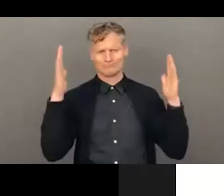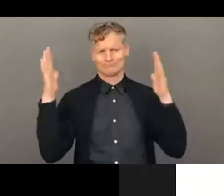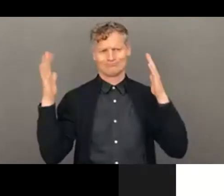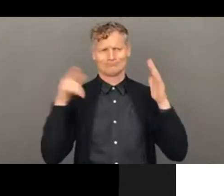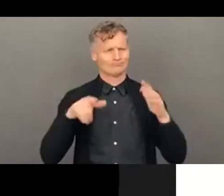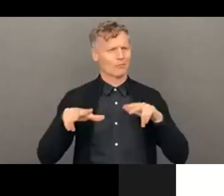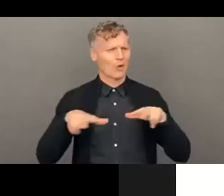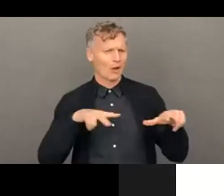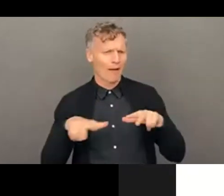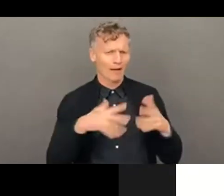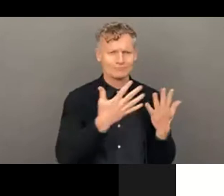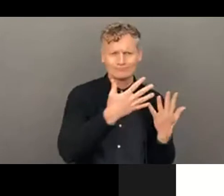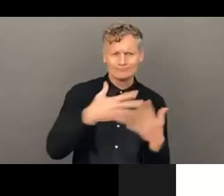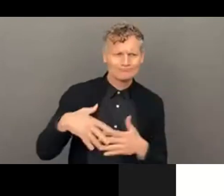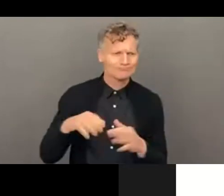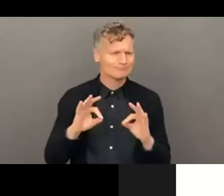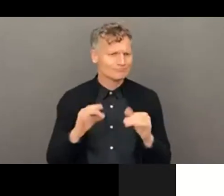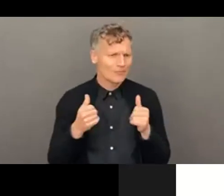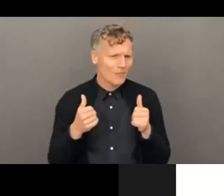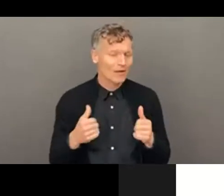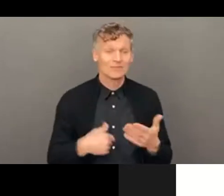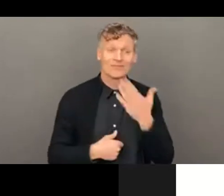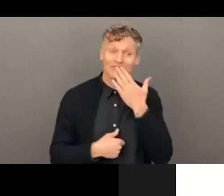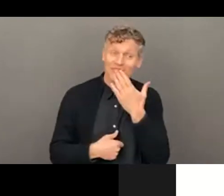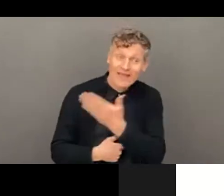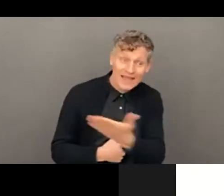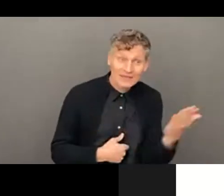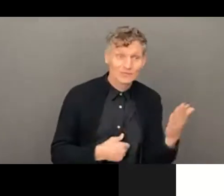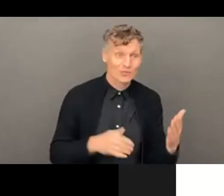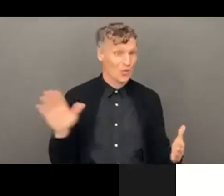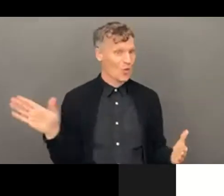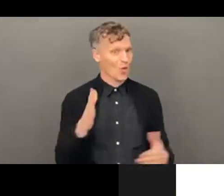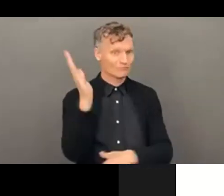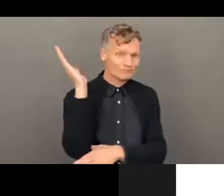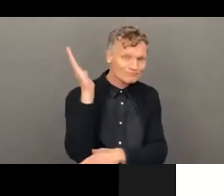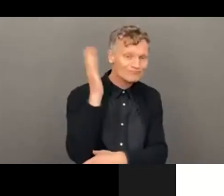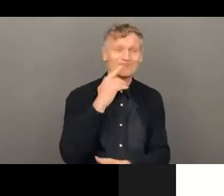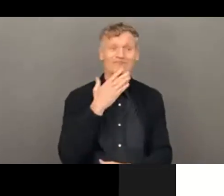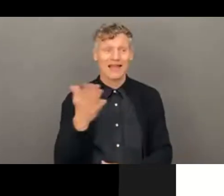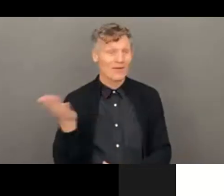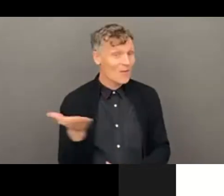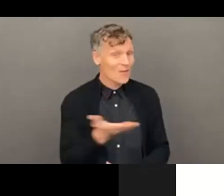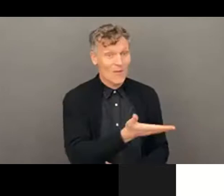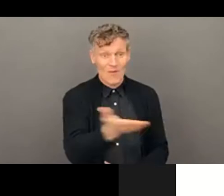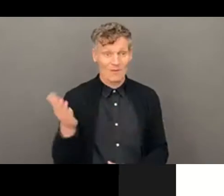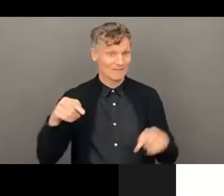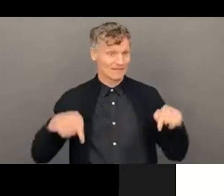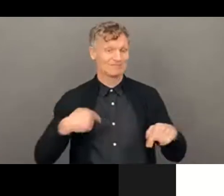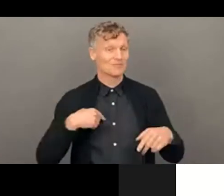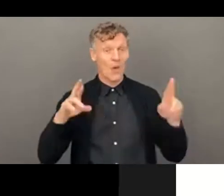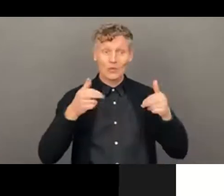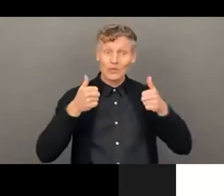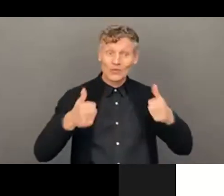again, thanks to our invited guests, to our, to everybody that's here today. I really appreciate it, and I hope it's been useful.